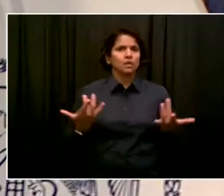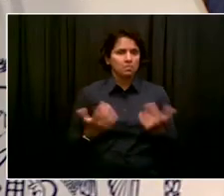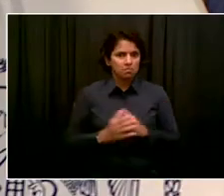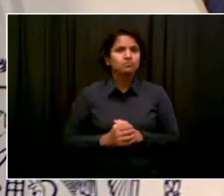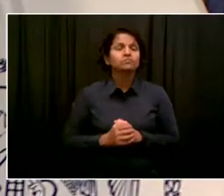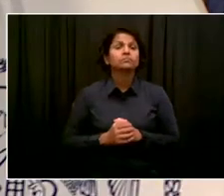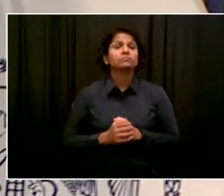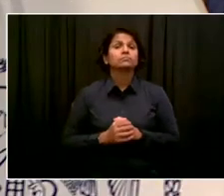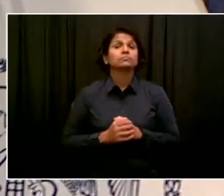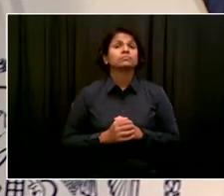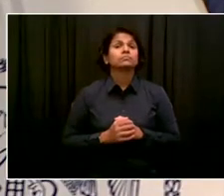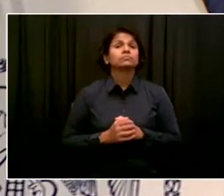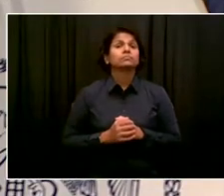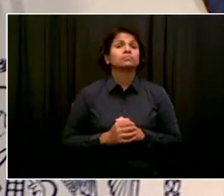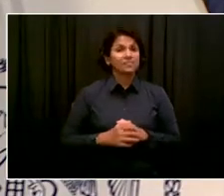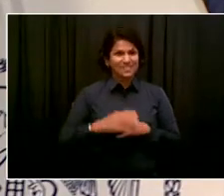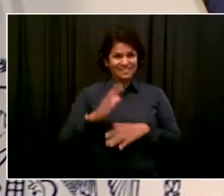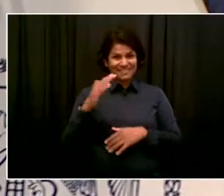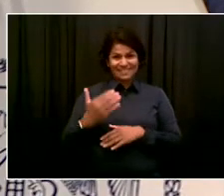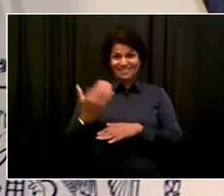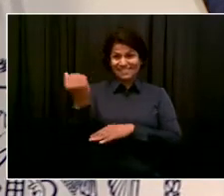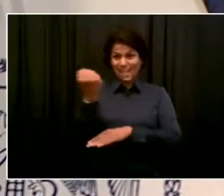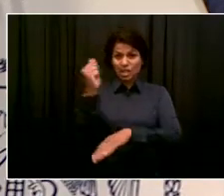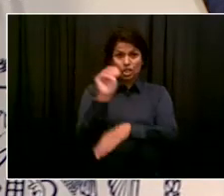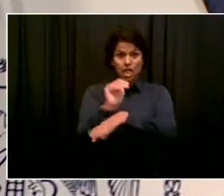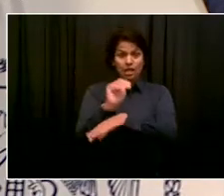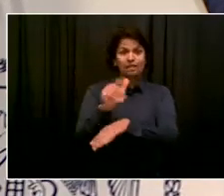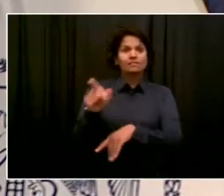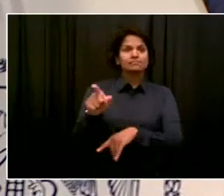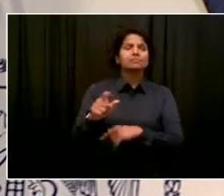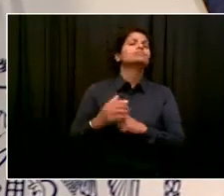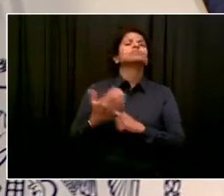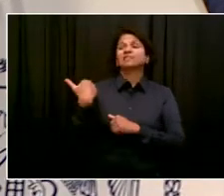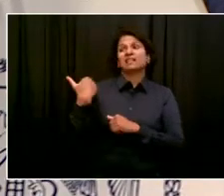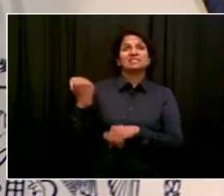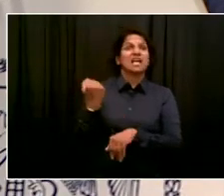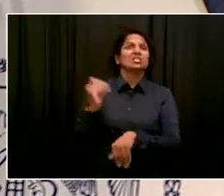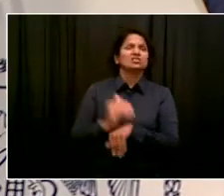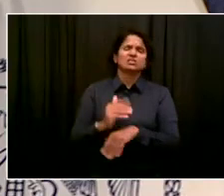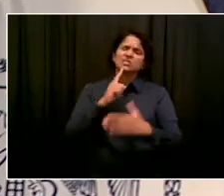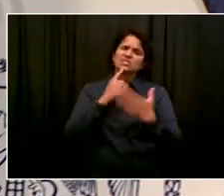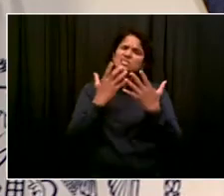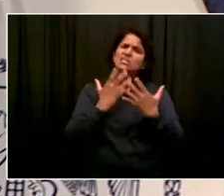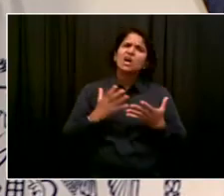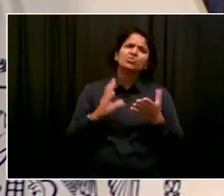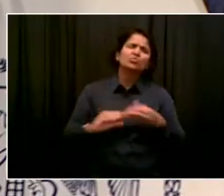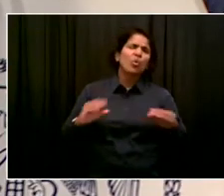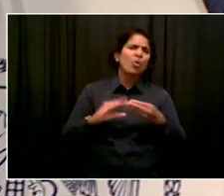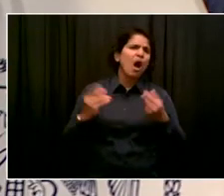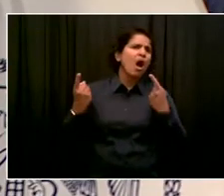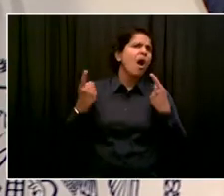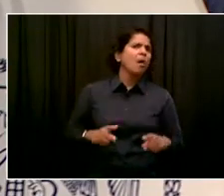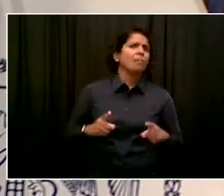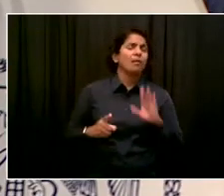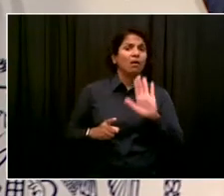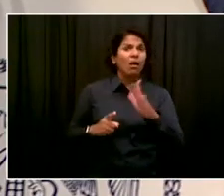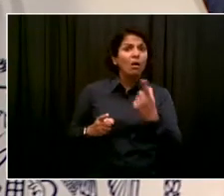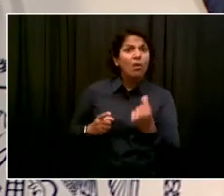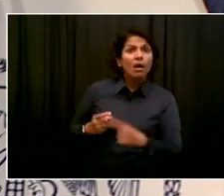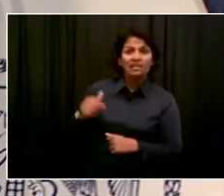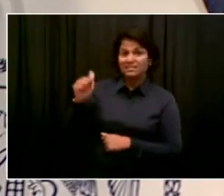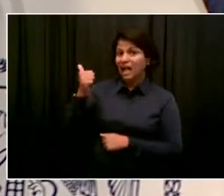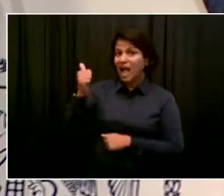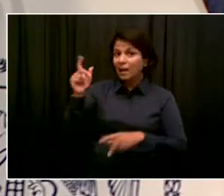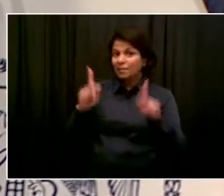a painful example of it. Ten people, ten people shot in the 115th Precinct in Queens. Now,